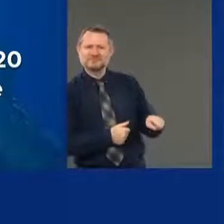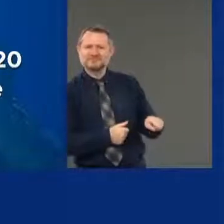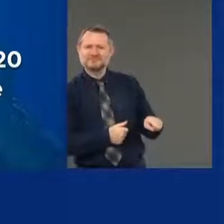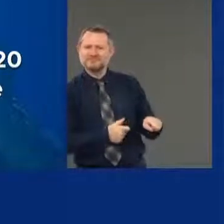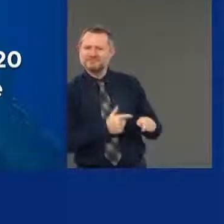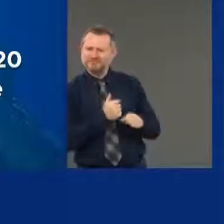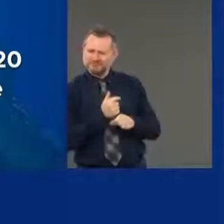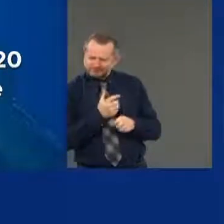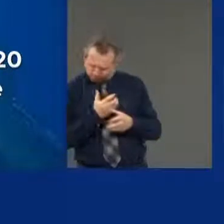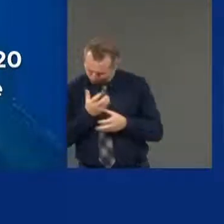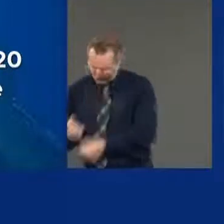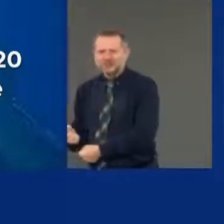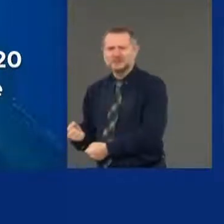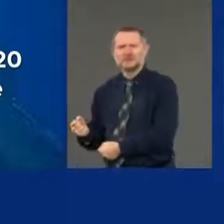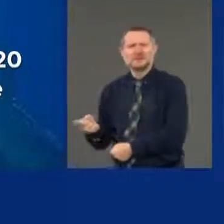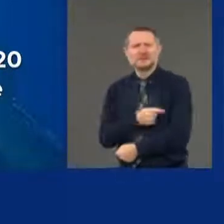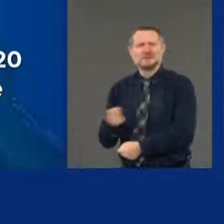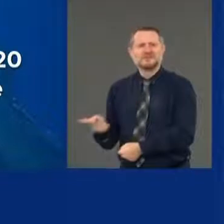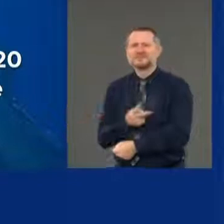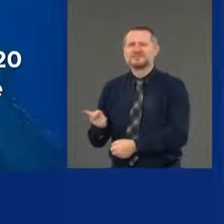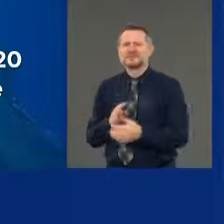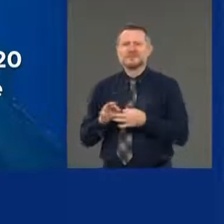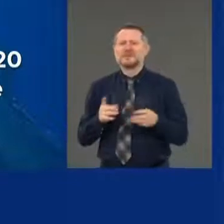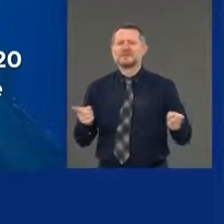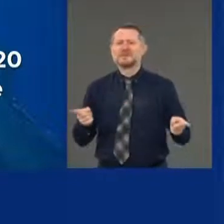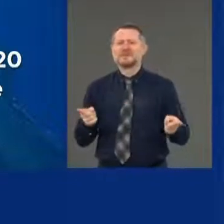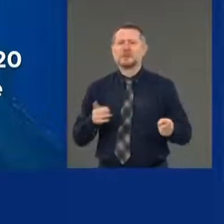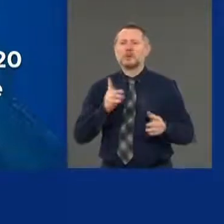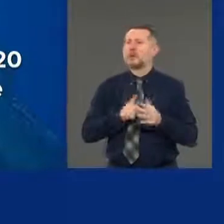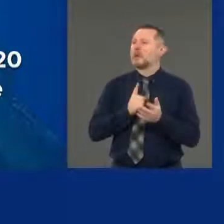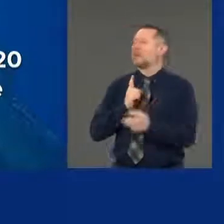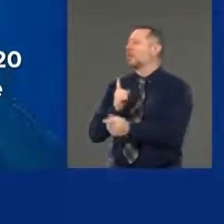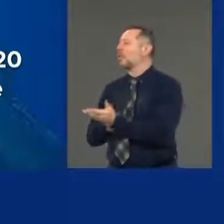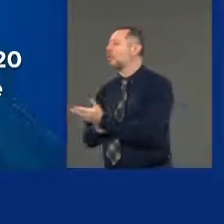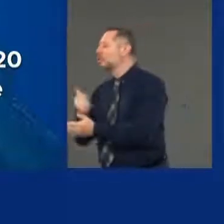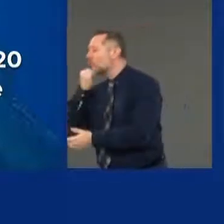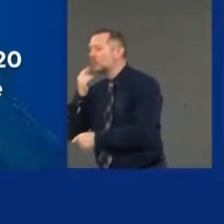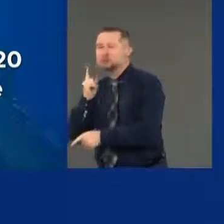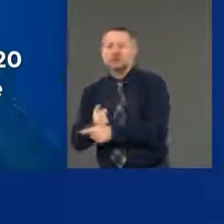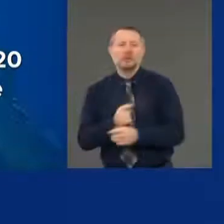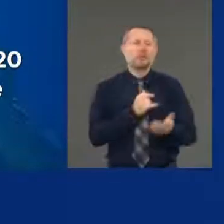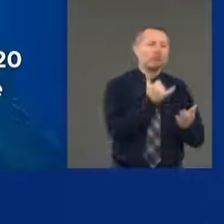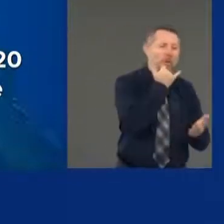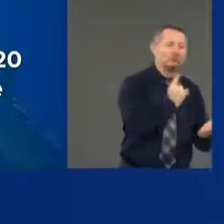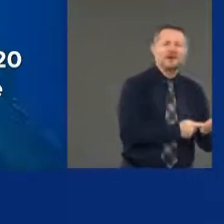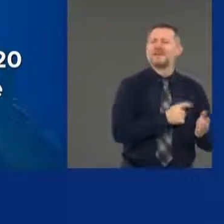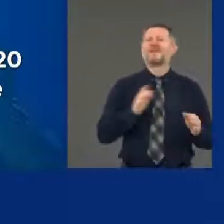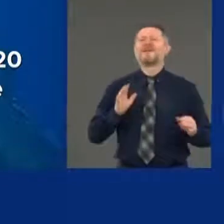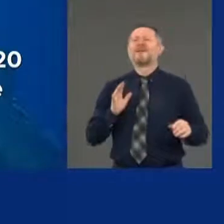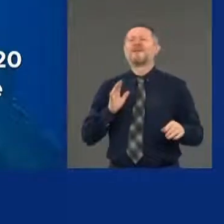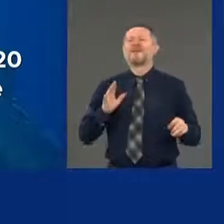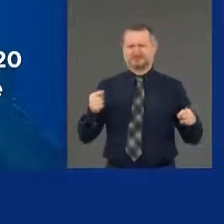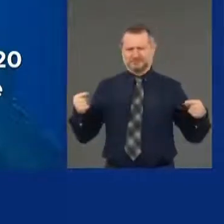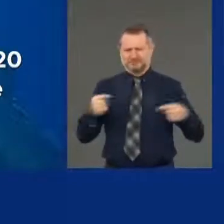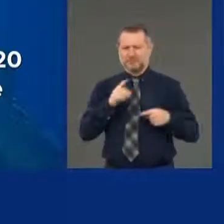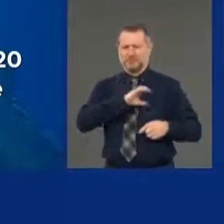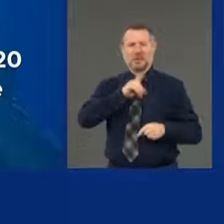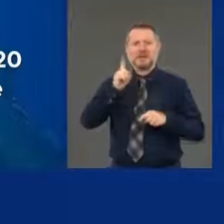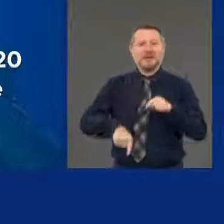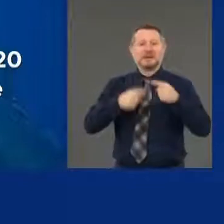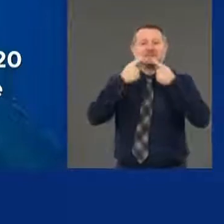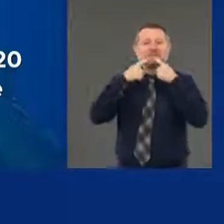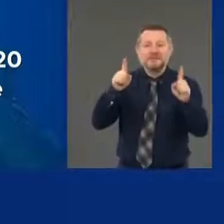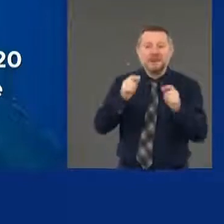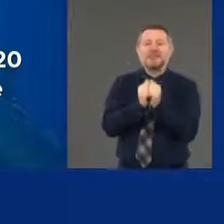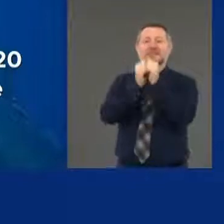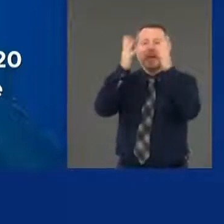even get to right or wrong. It doesn't work unless the community trusts the police. You can't have a